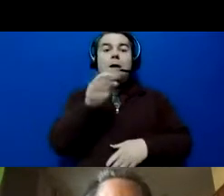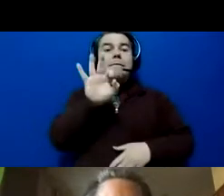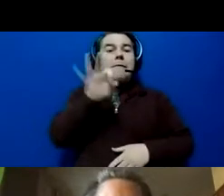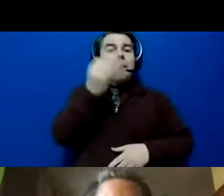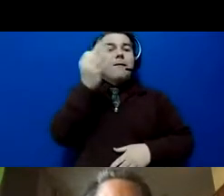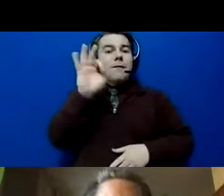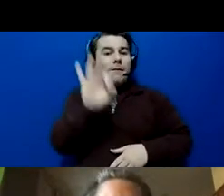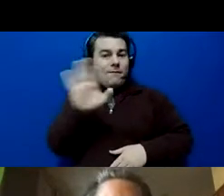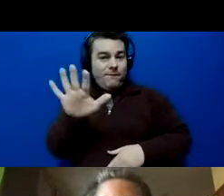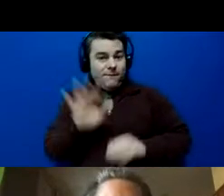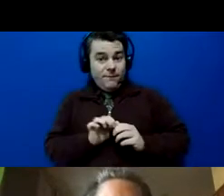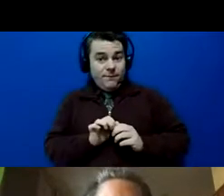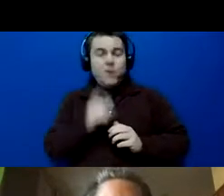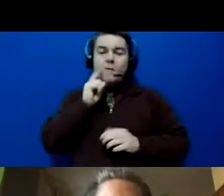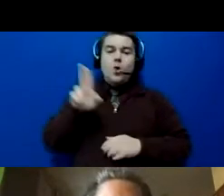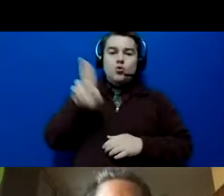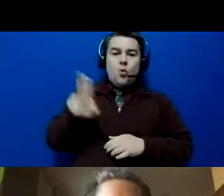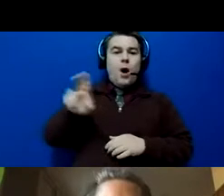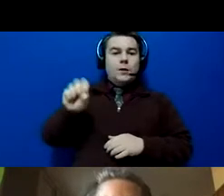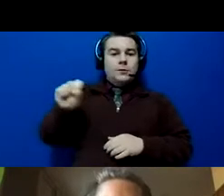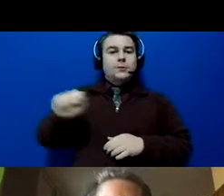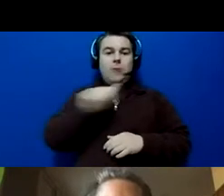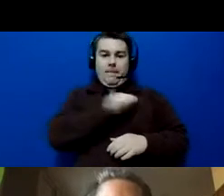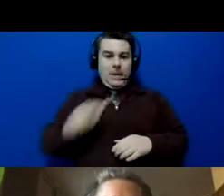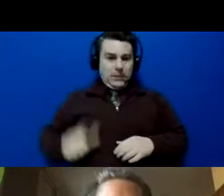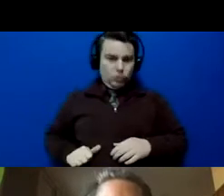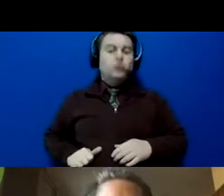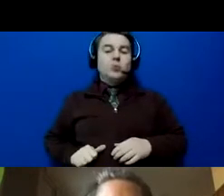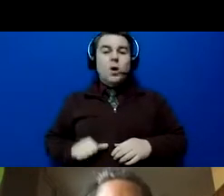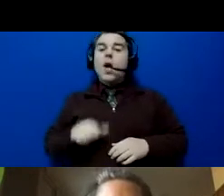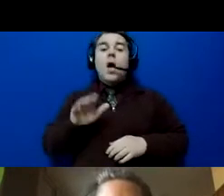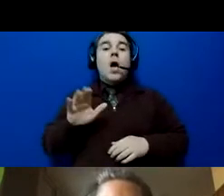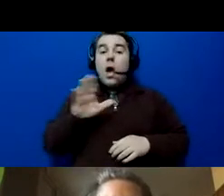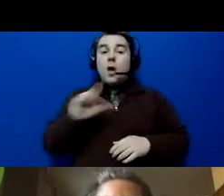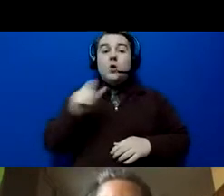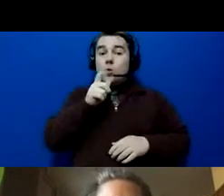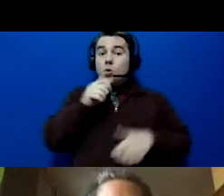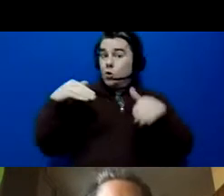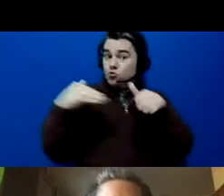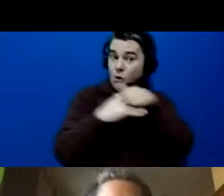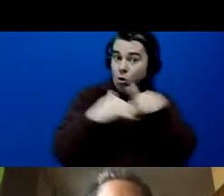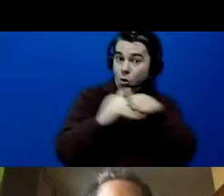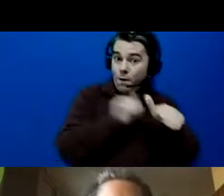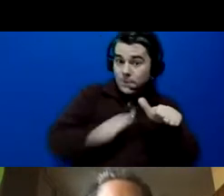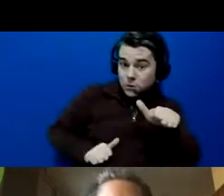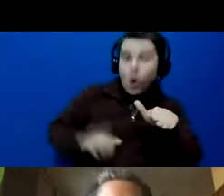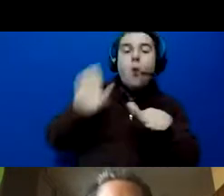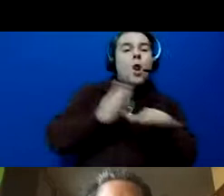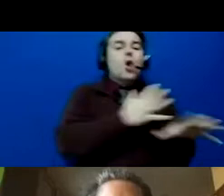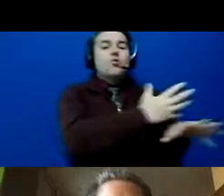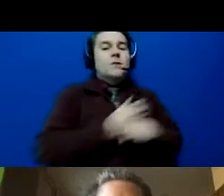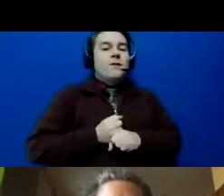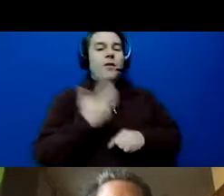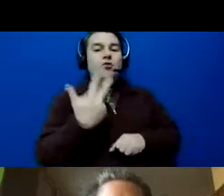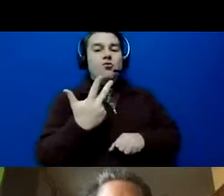This is for us ambassadors ambassadors. And those ambassadors that enroll will receive three sample credits